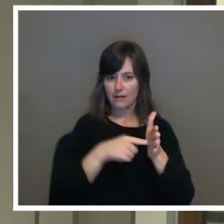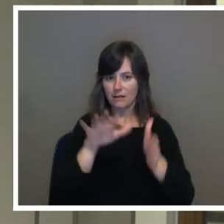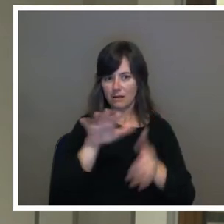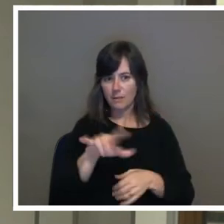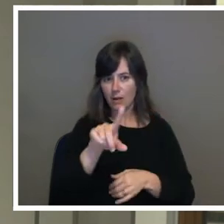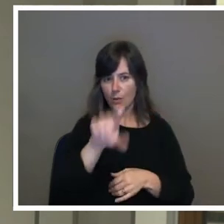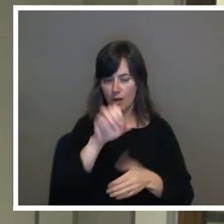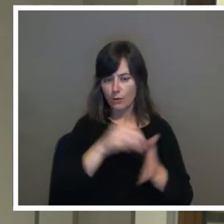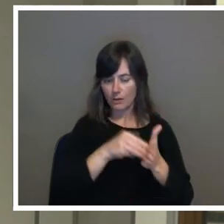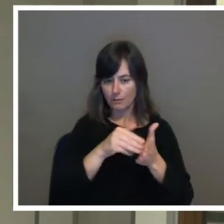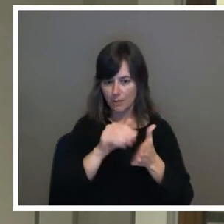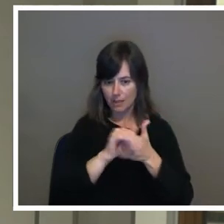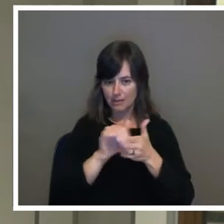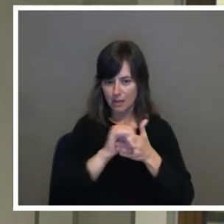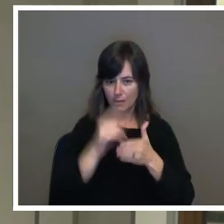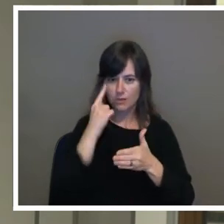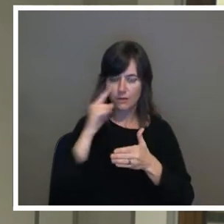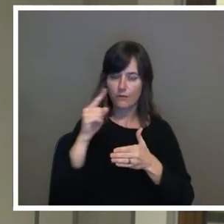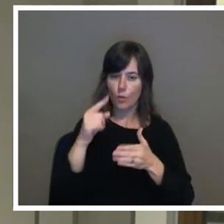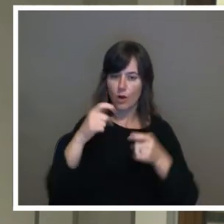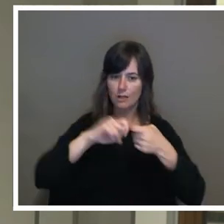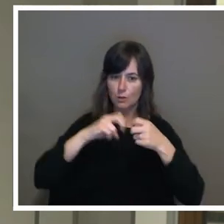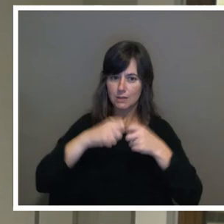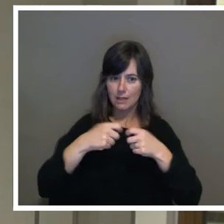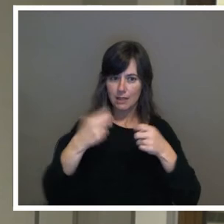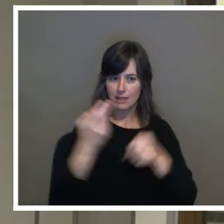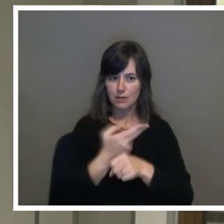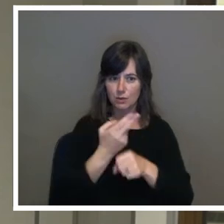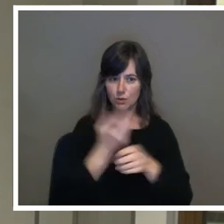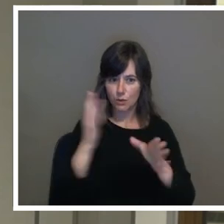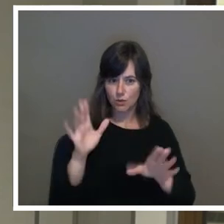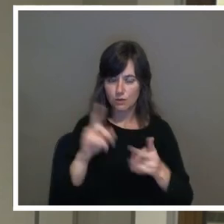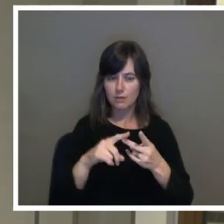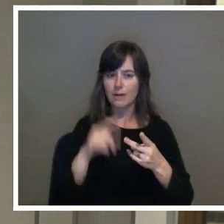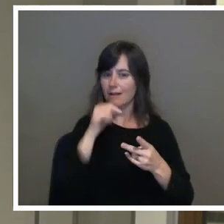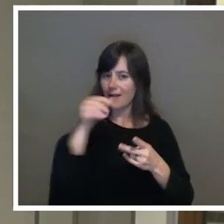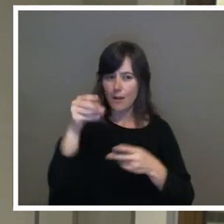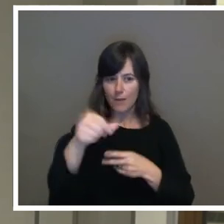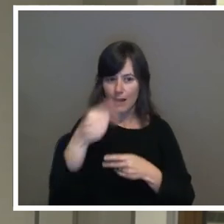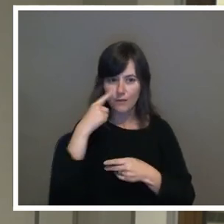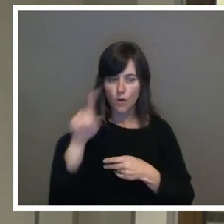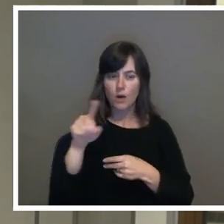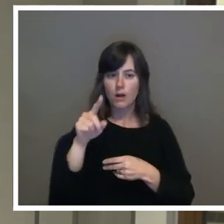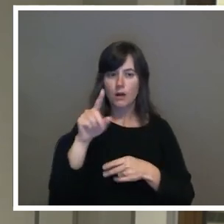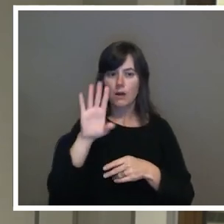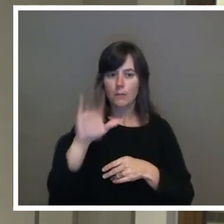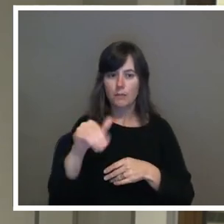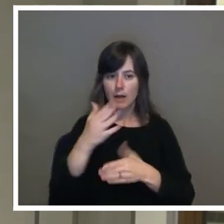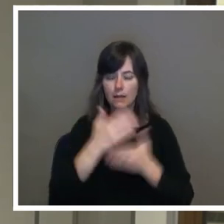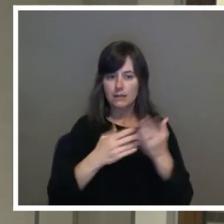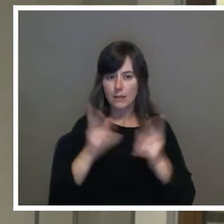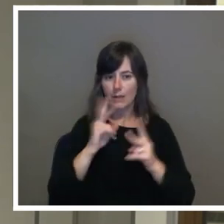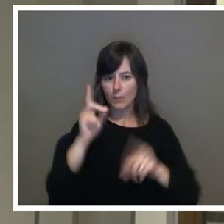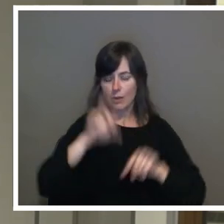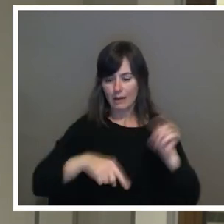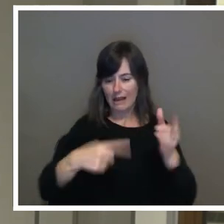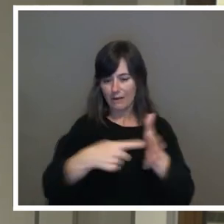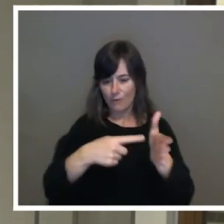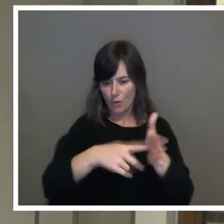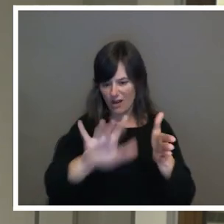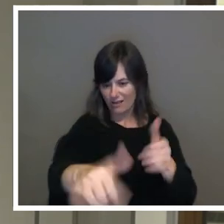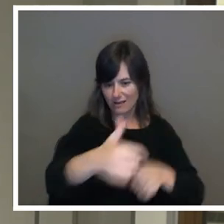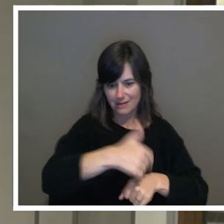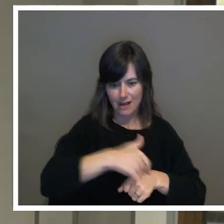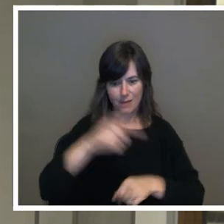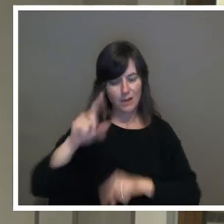dollars for utilities used, not paid for, by some people that probably couldn't afford them then, won't be able to